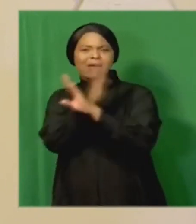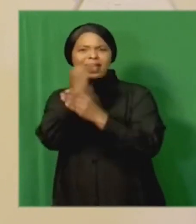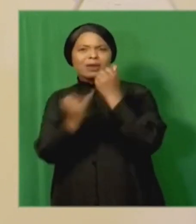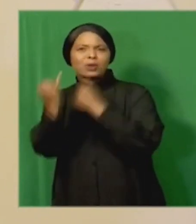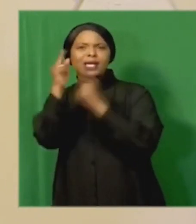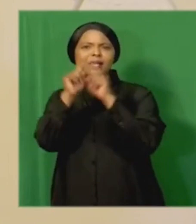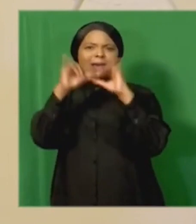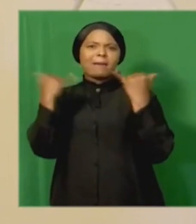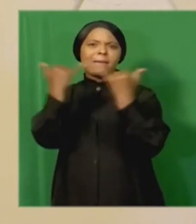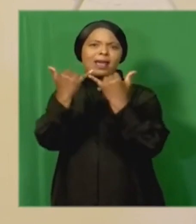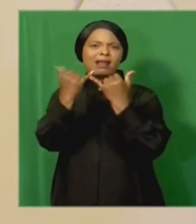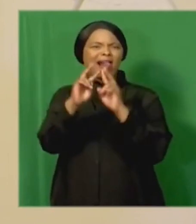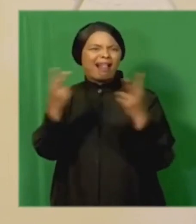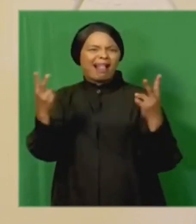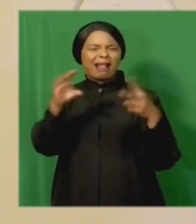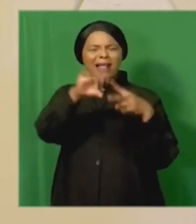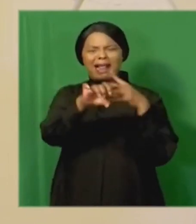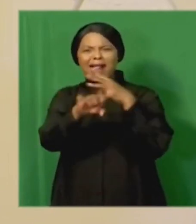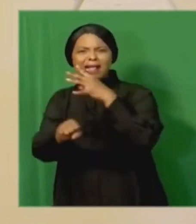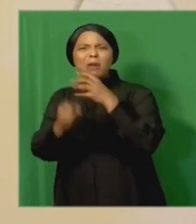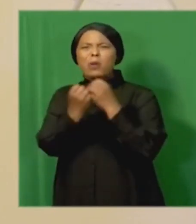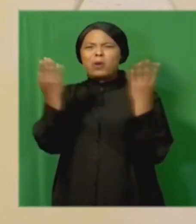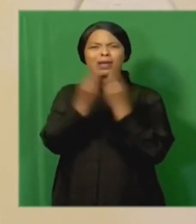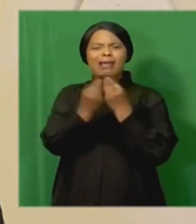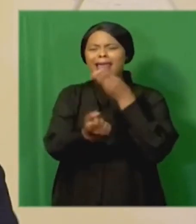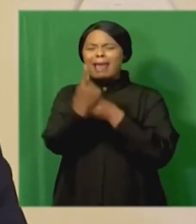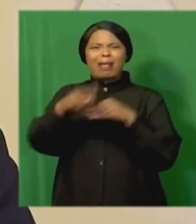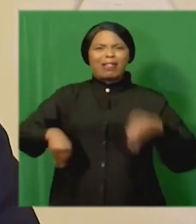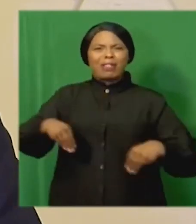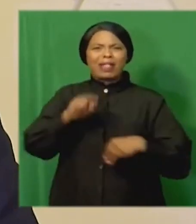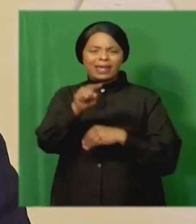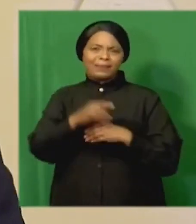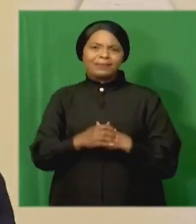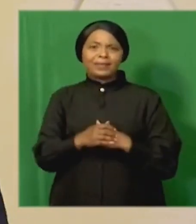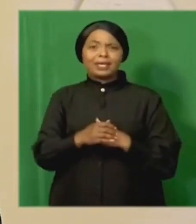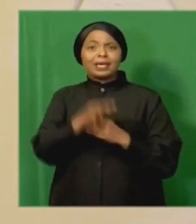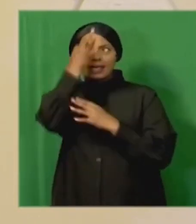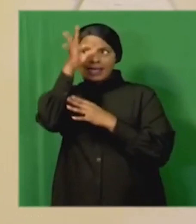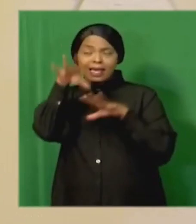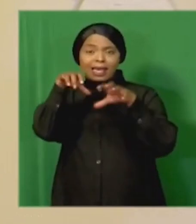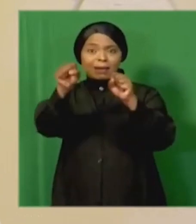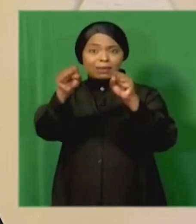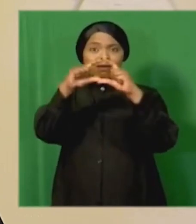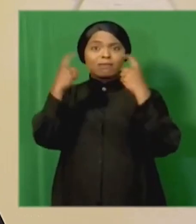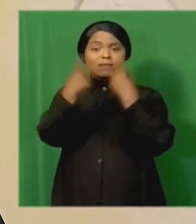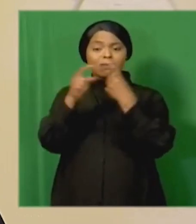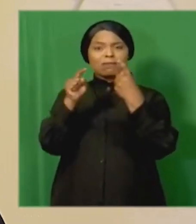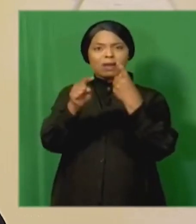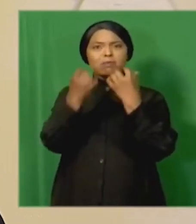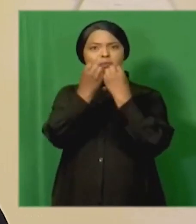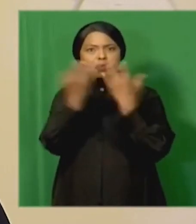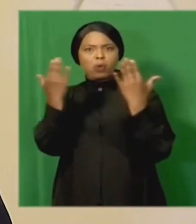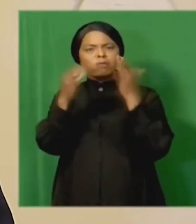companies. Having witnessed the proceedings of the State Capture Commission which were public for